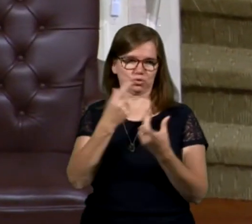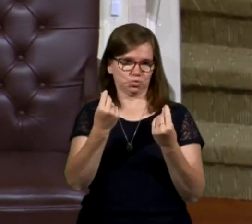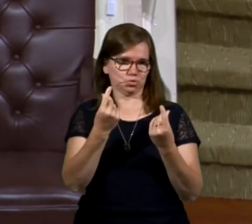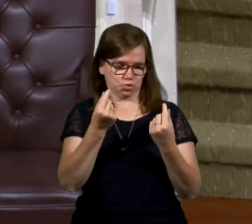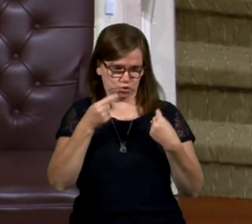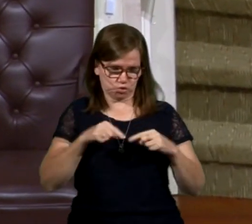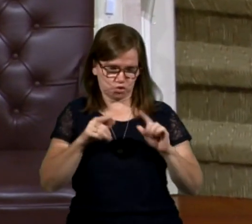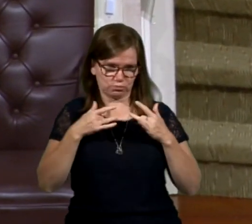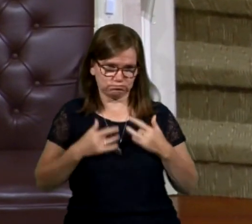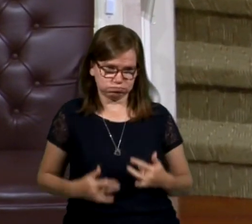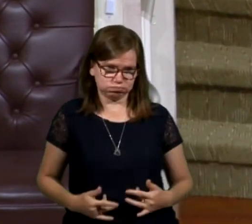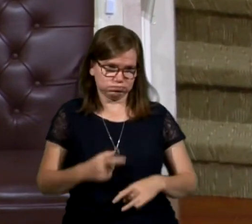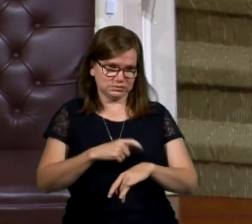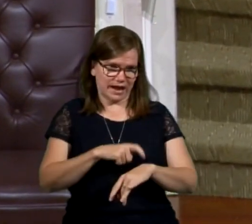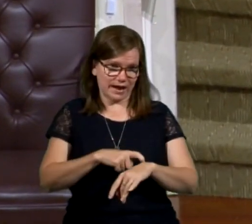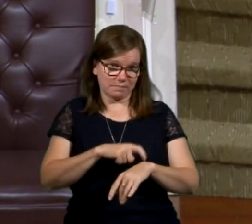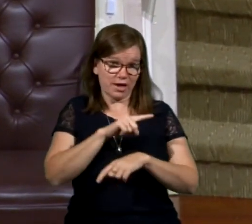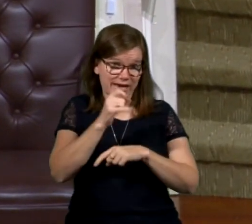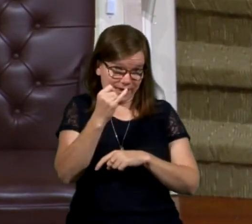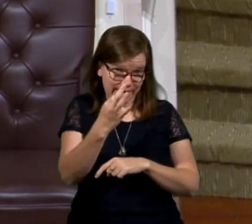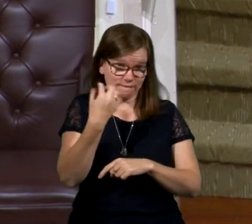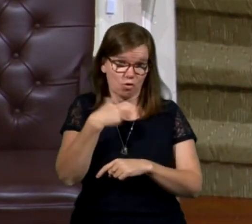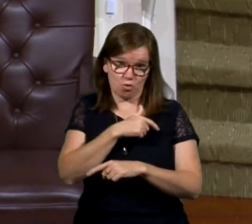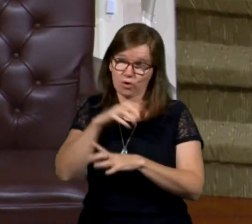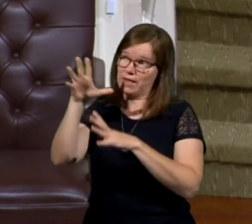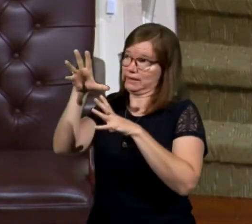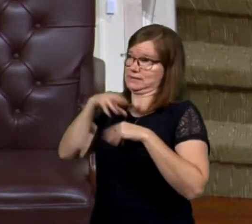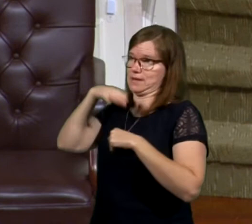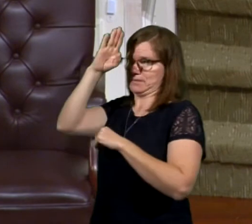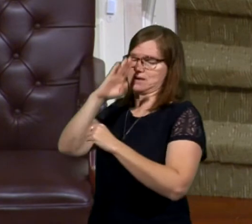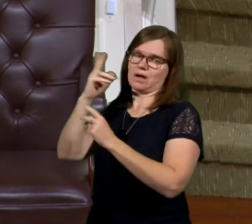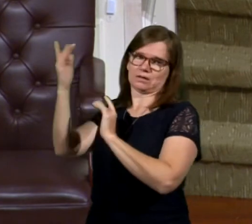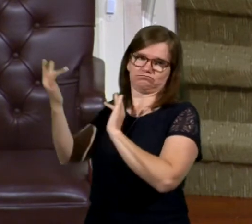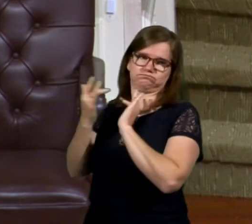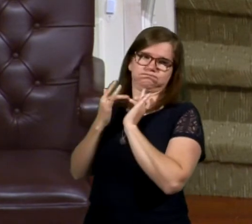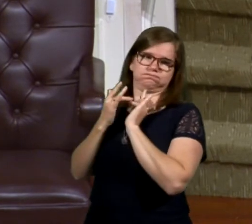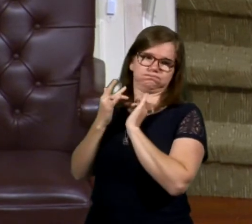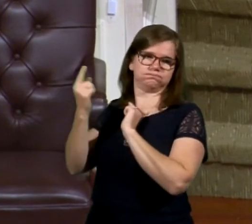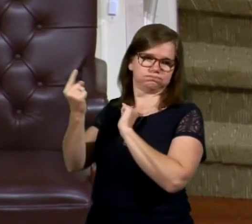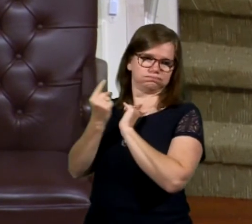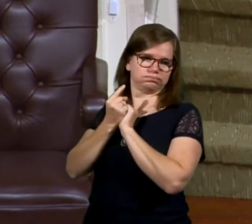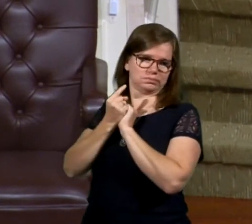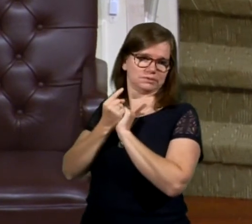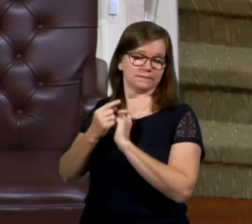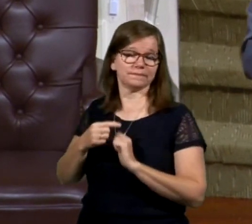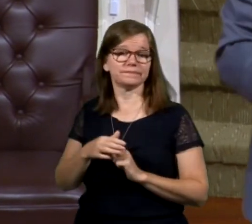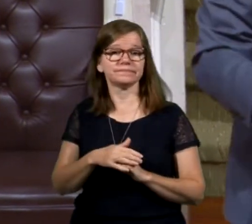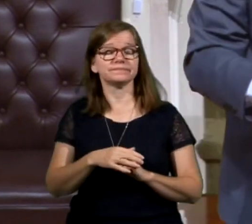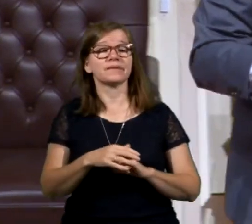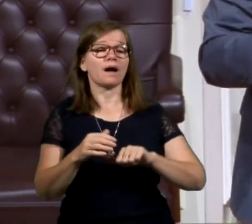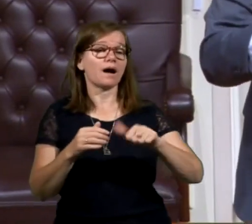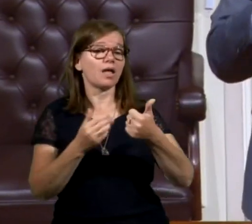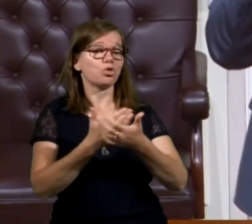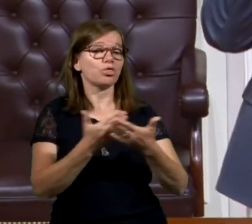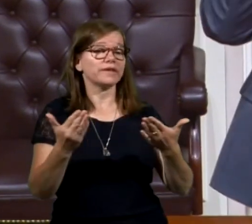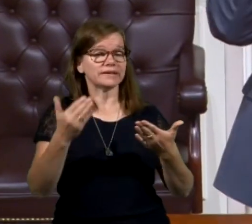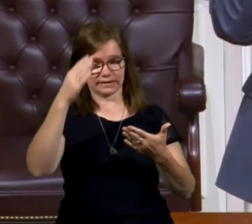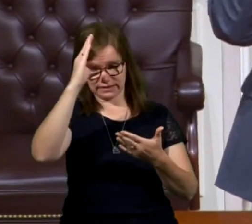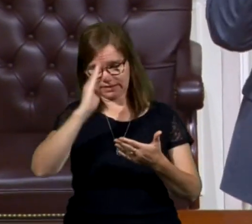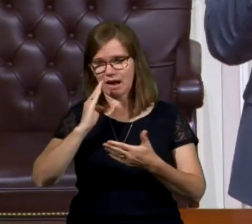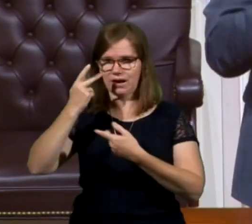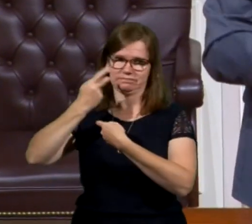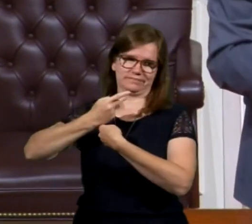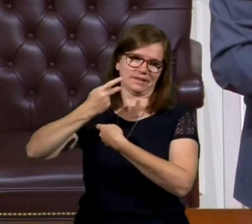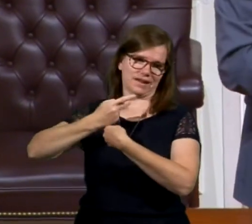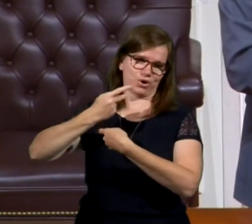times of our life if we'll let God visit with us. I think another thing that he does, he provides personal care and touch to us.